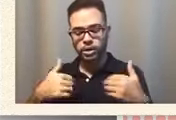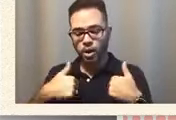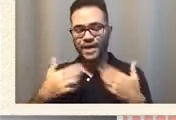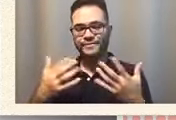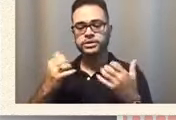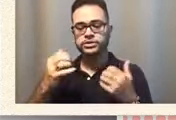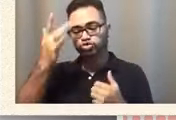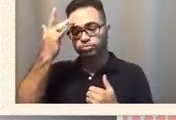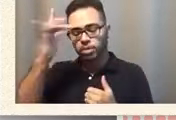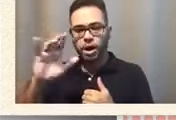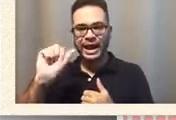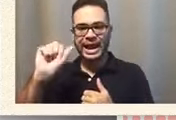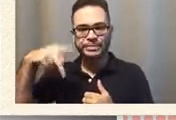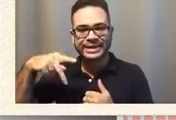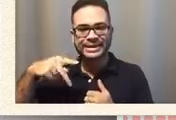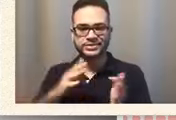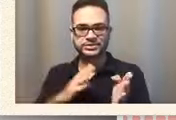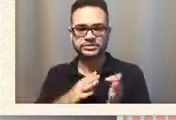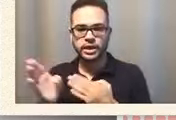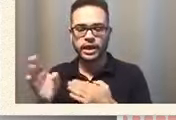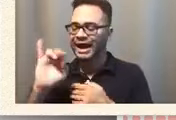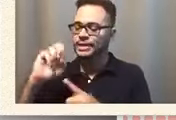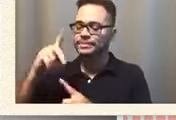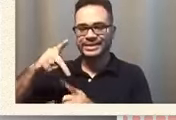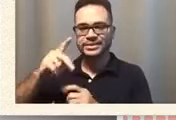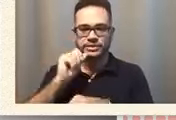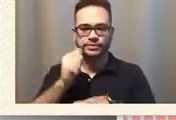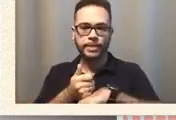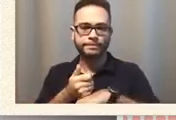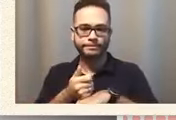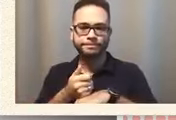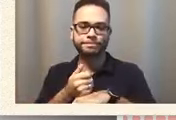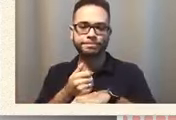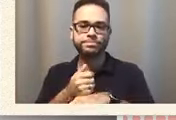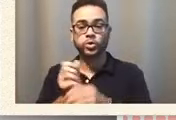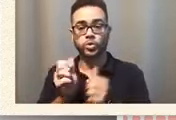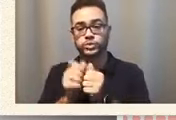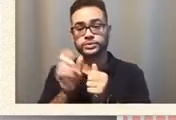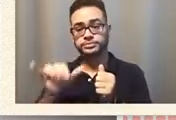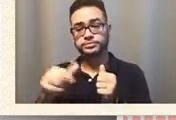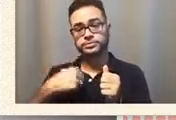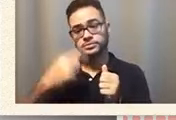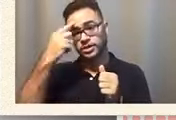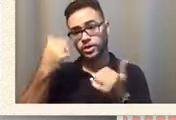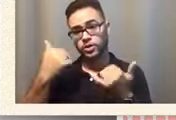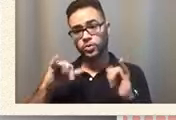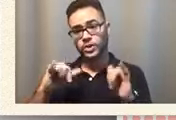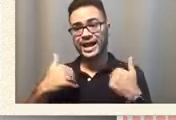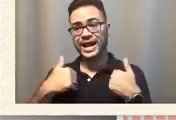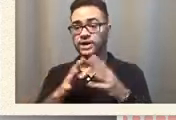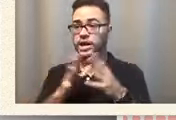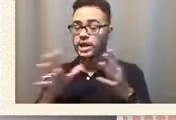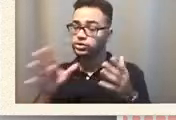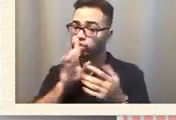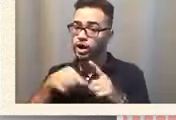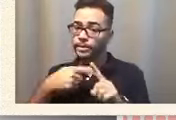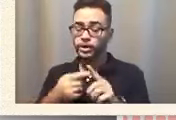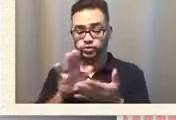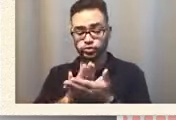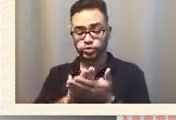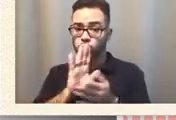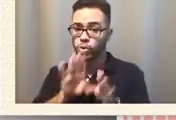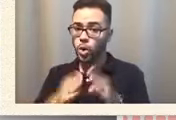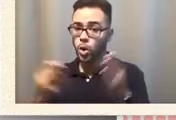so with that i think we have a lot to talk about because school is going to reopen and maybe we need another session